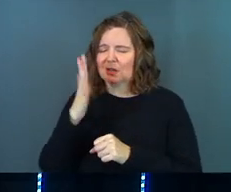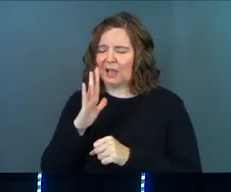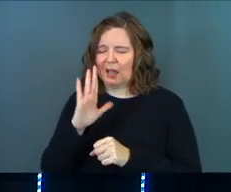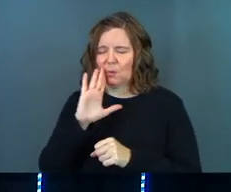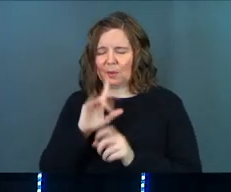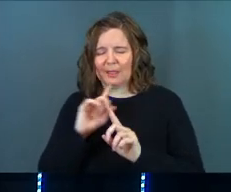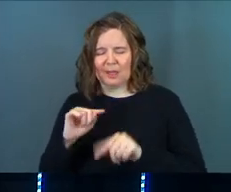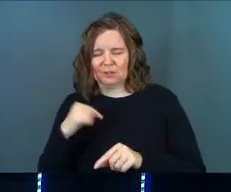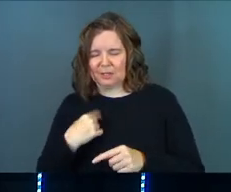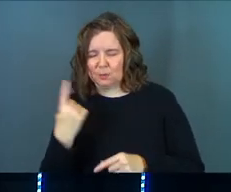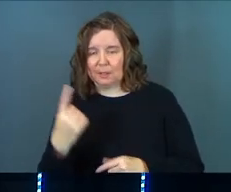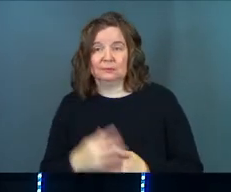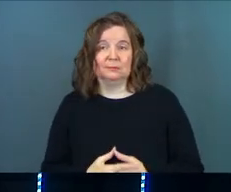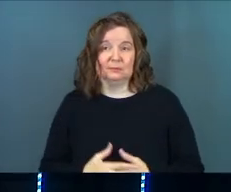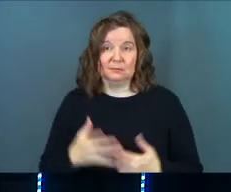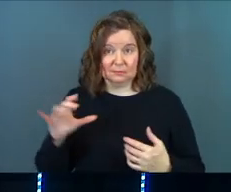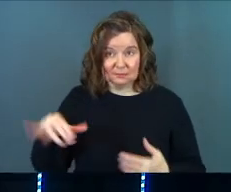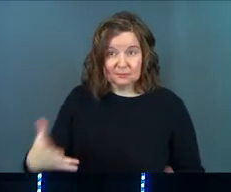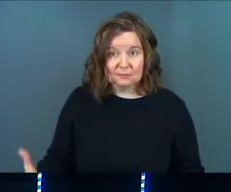God's going to answer this one.